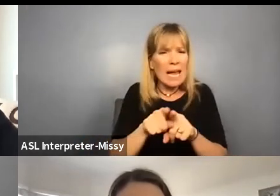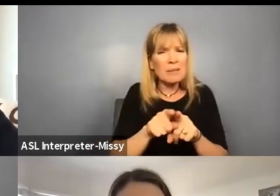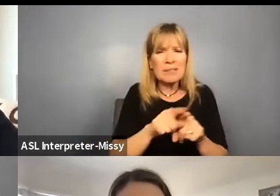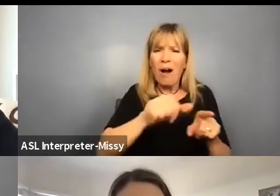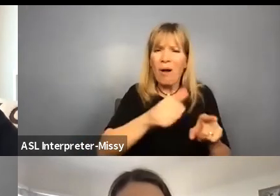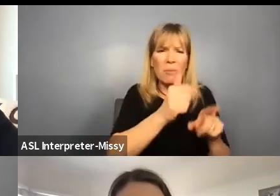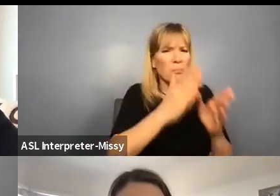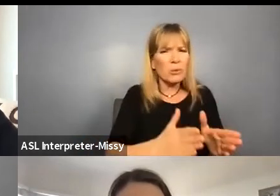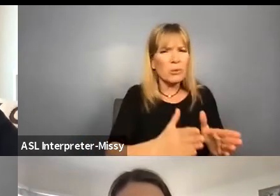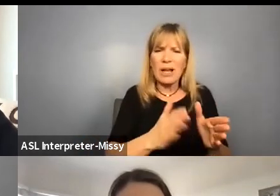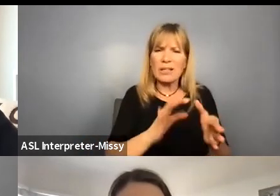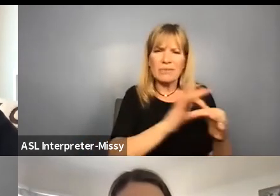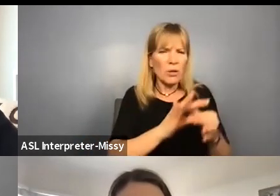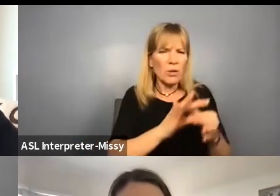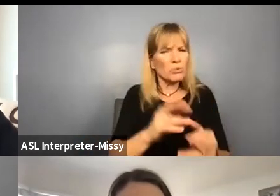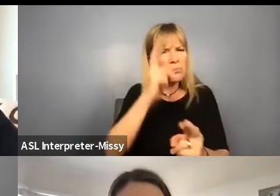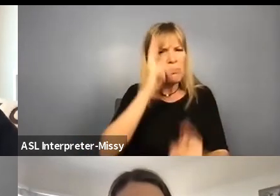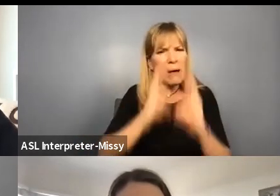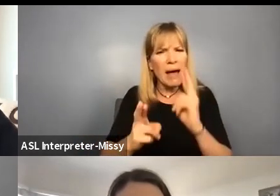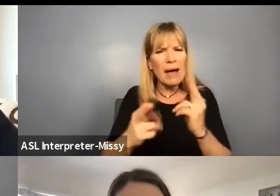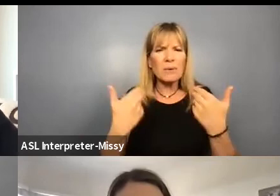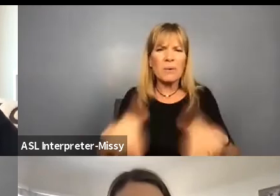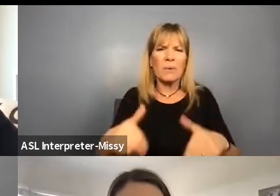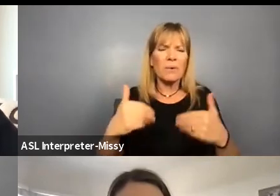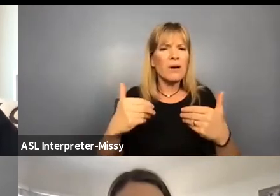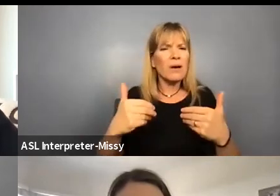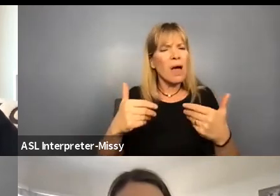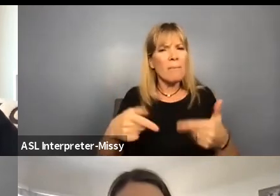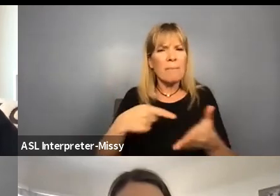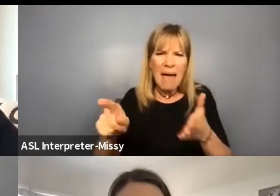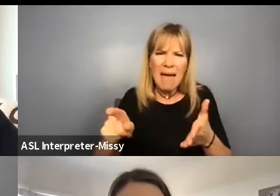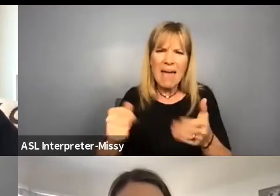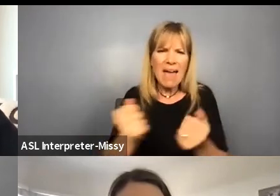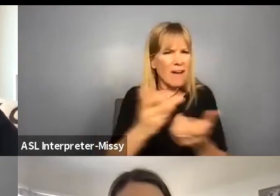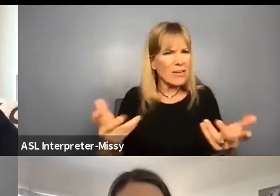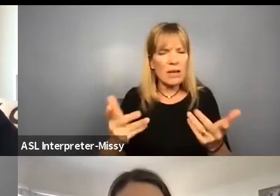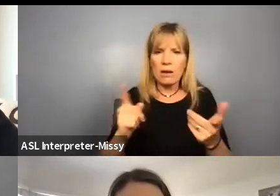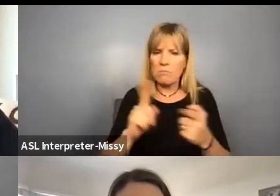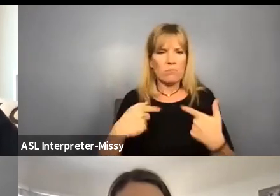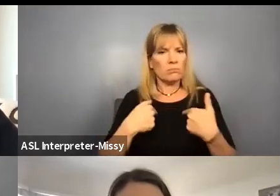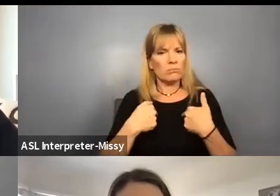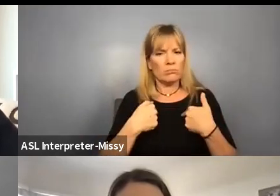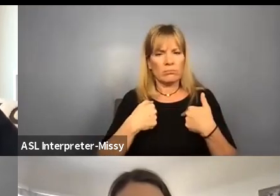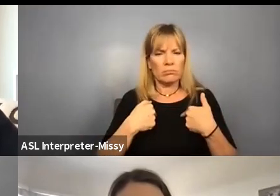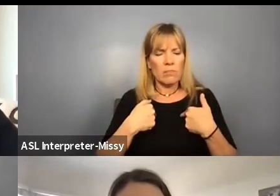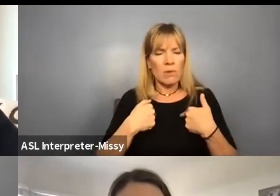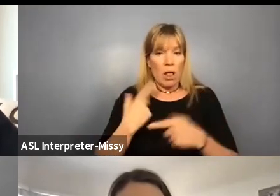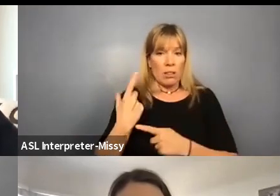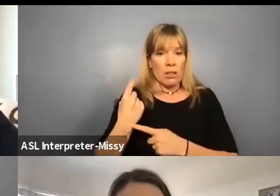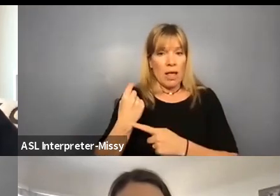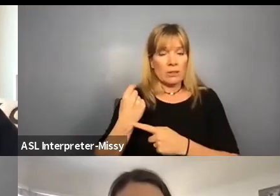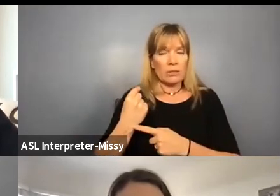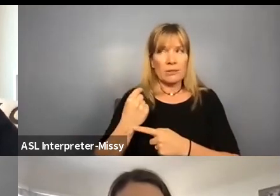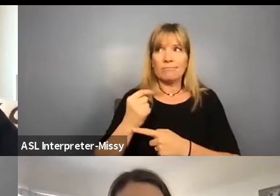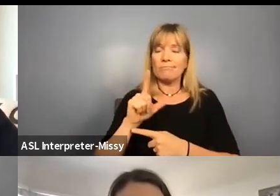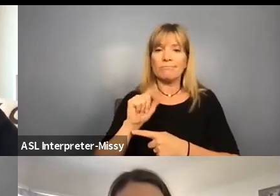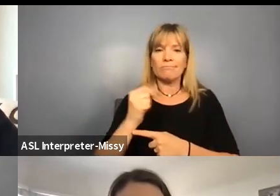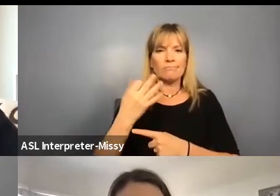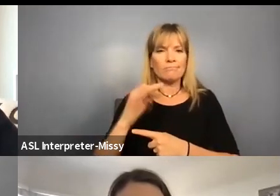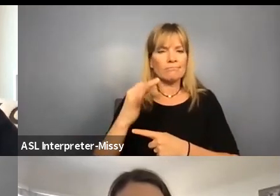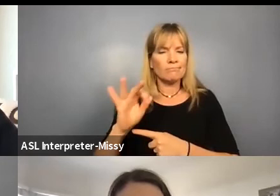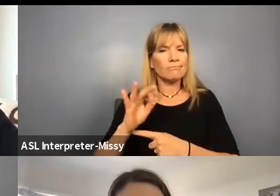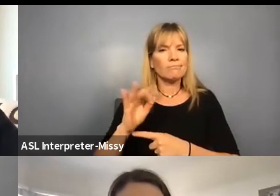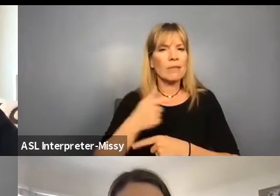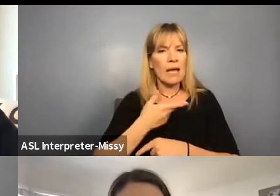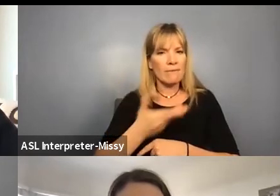person in terms of respect and, and pay and everything else. But I, last year, 2019, I was